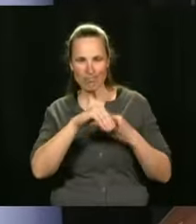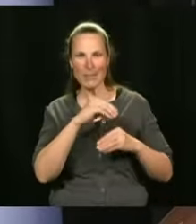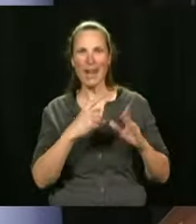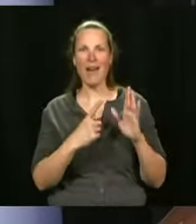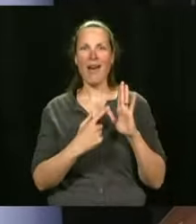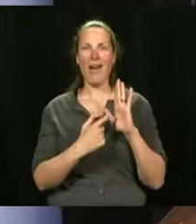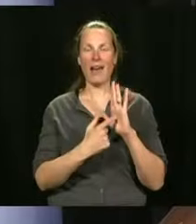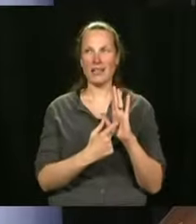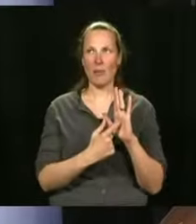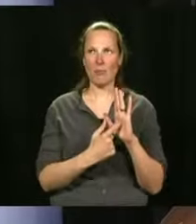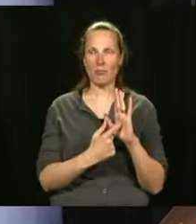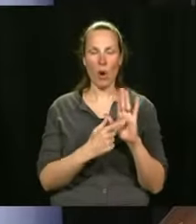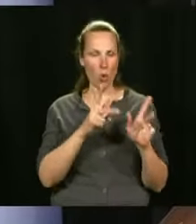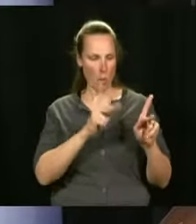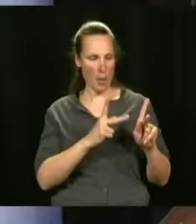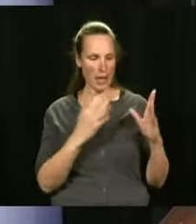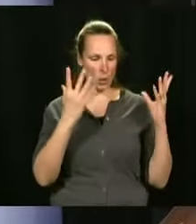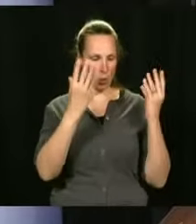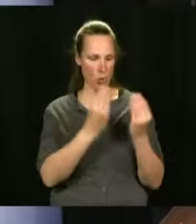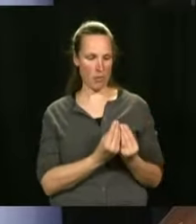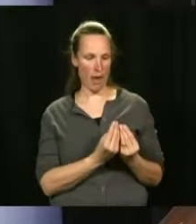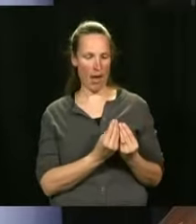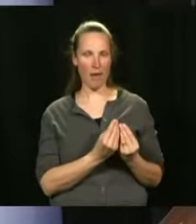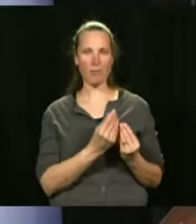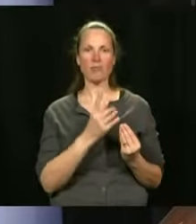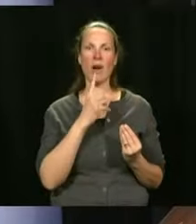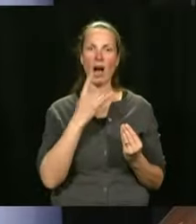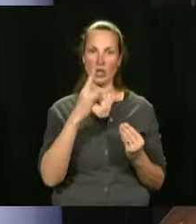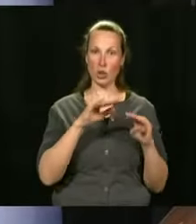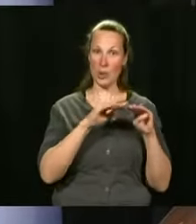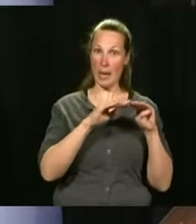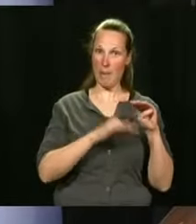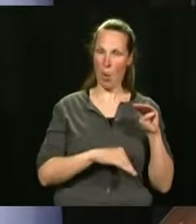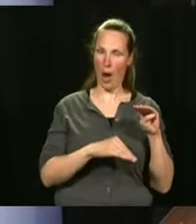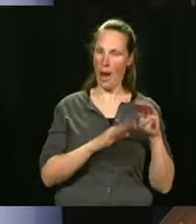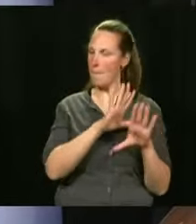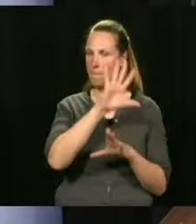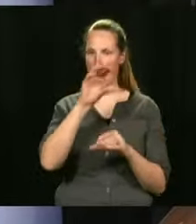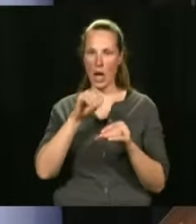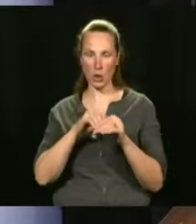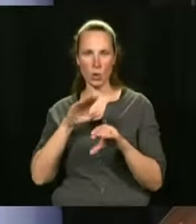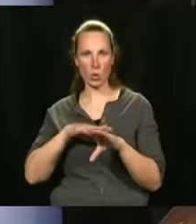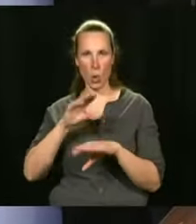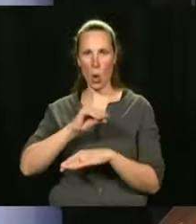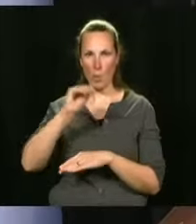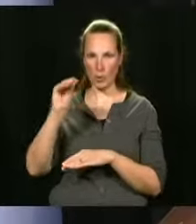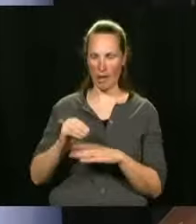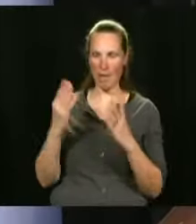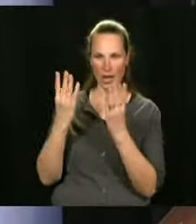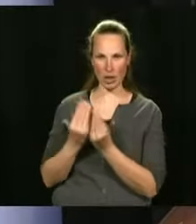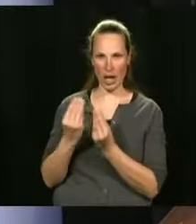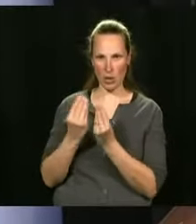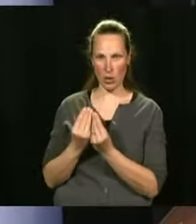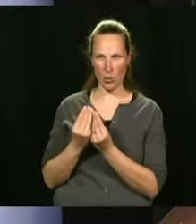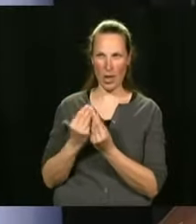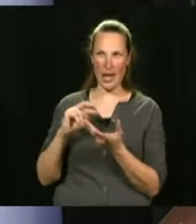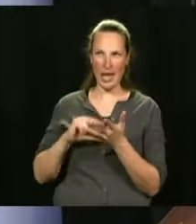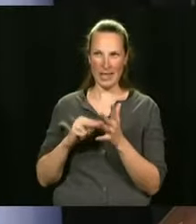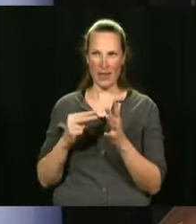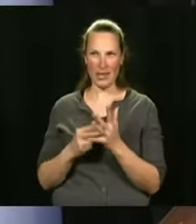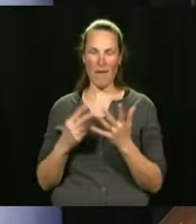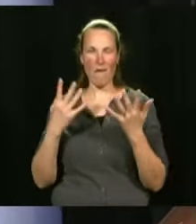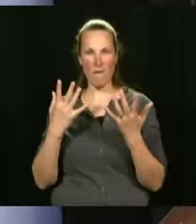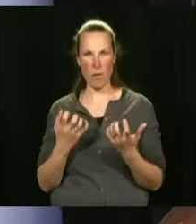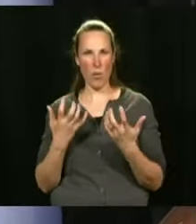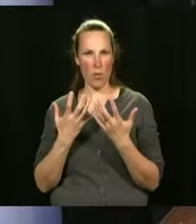removed the people under 18. And we said the percentage that was acceptable of people who